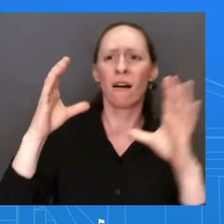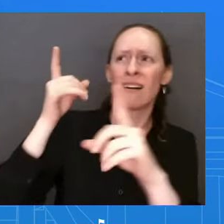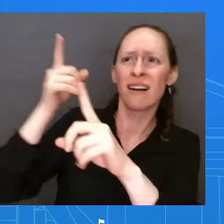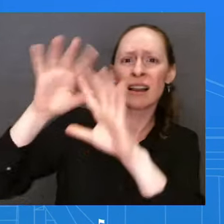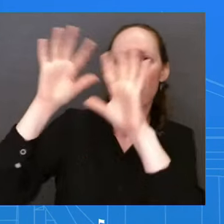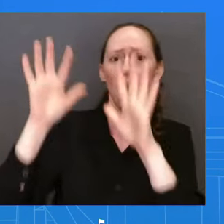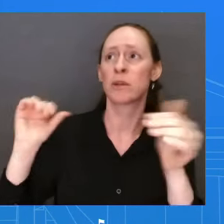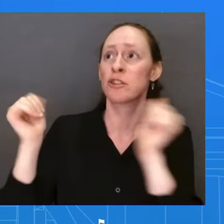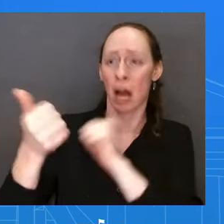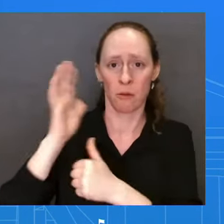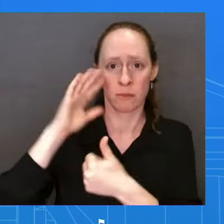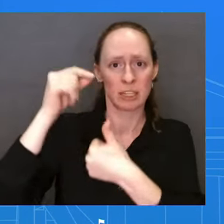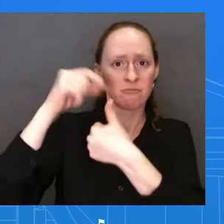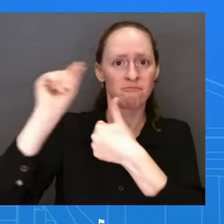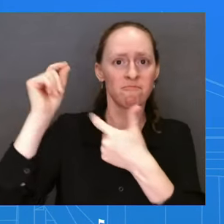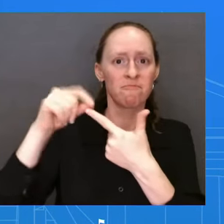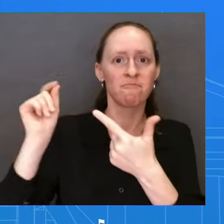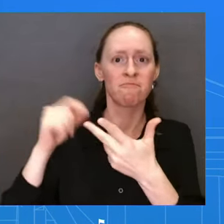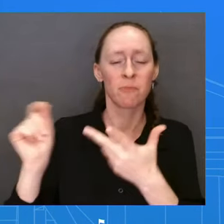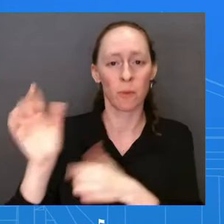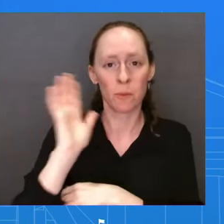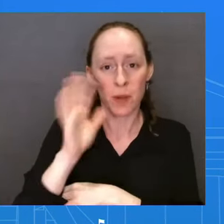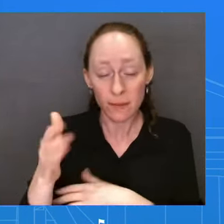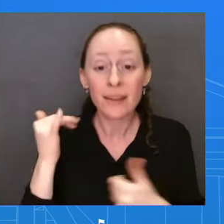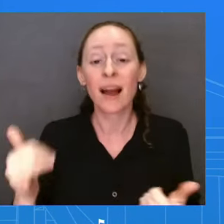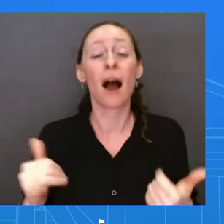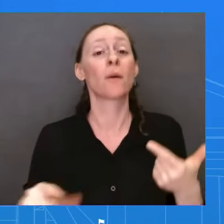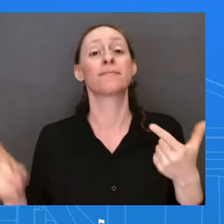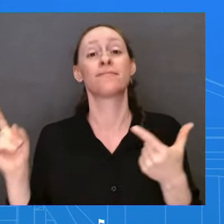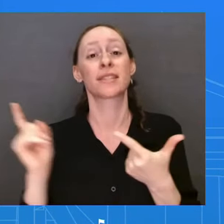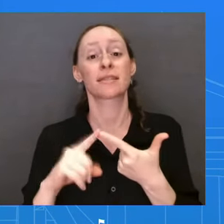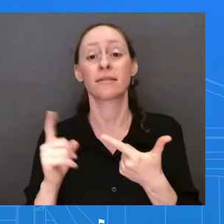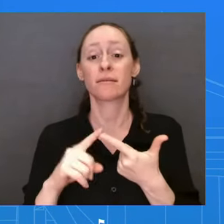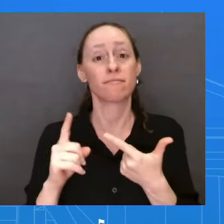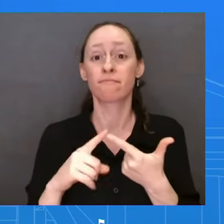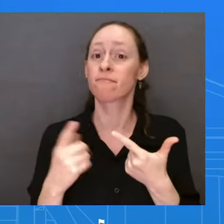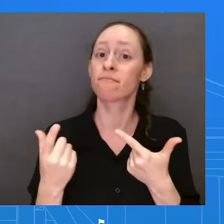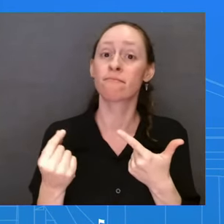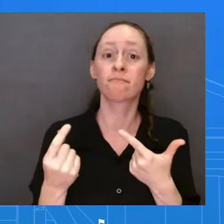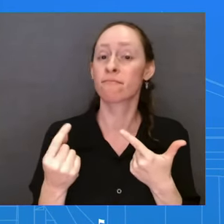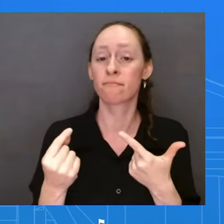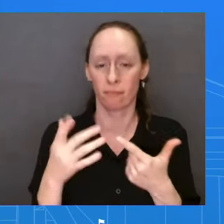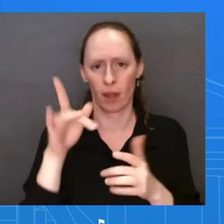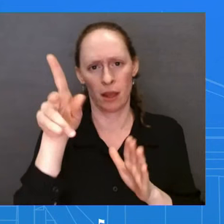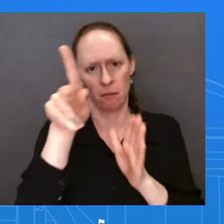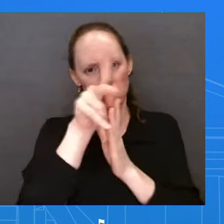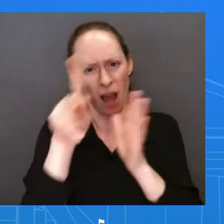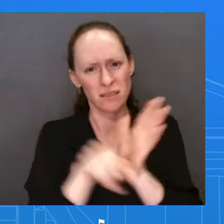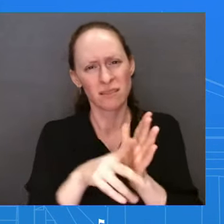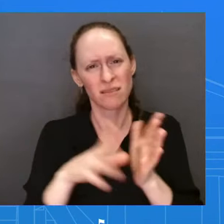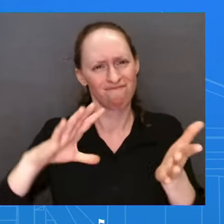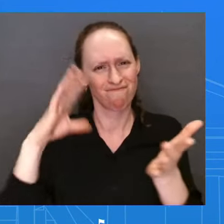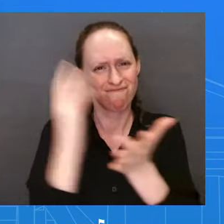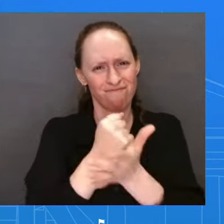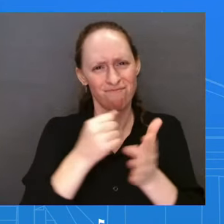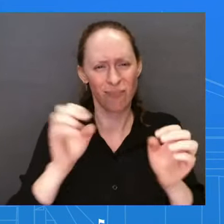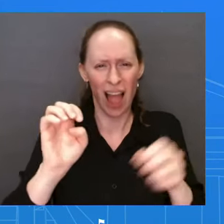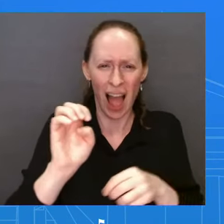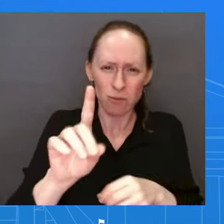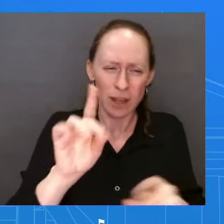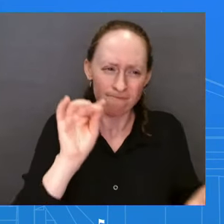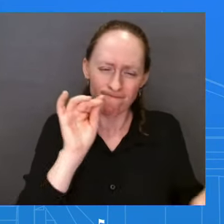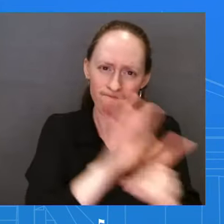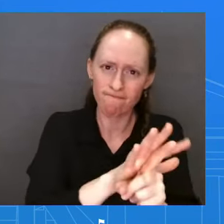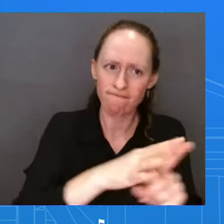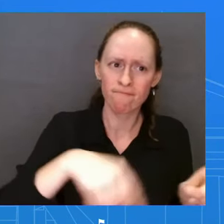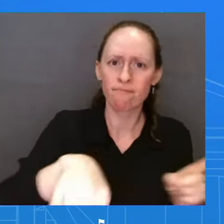and educate American workers. The President will highlight the historic labor market recovery and what it's meant